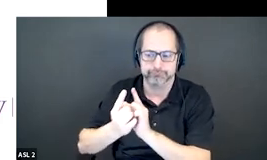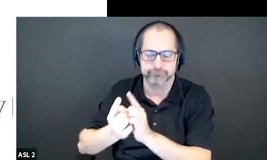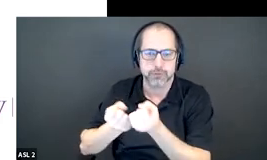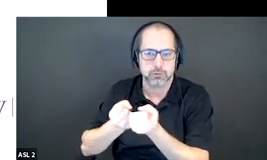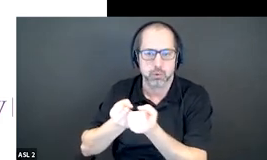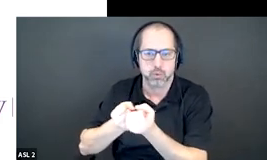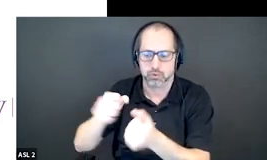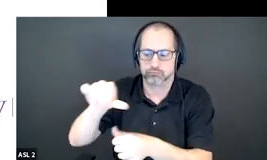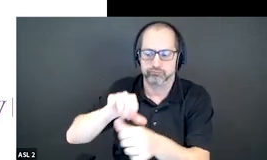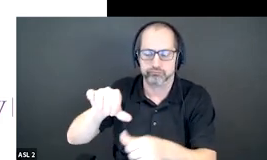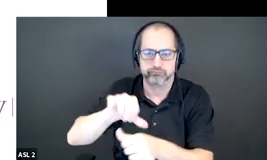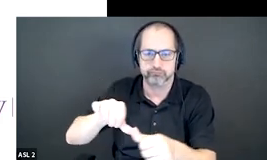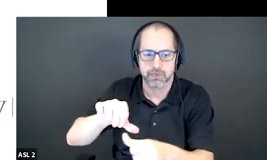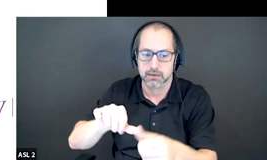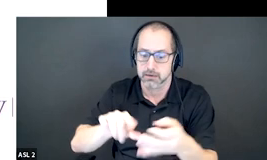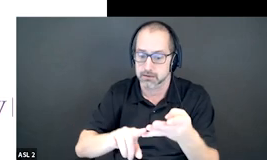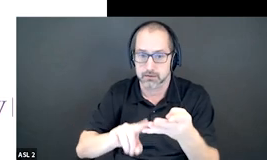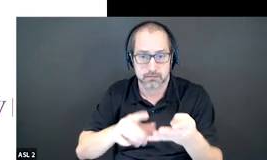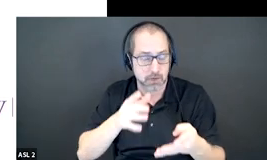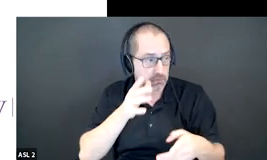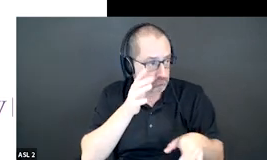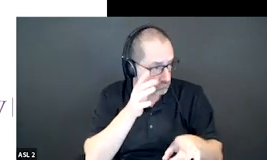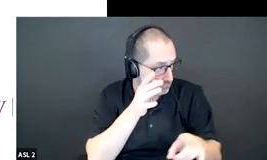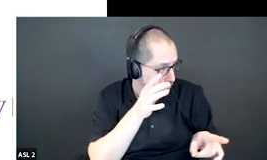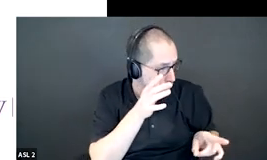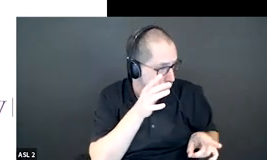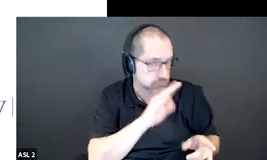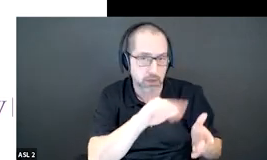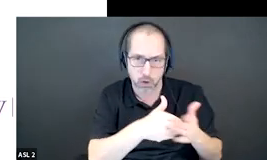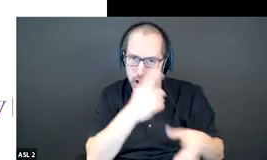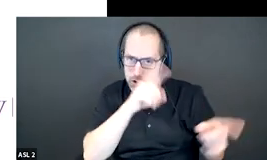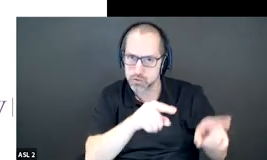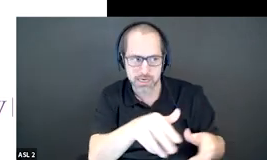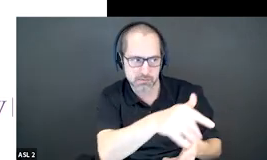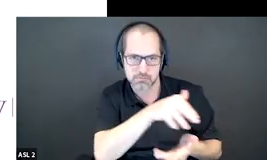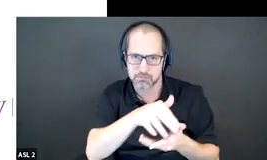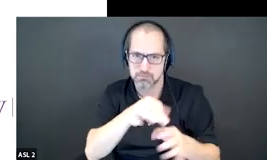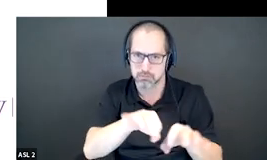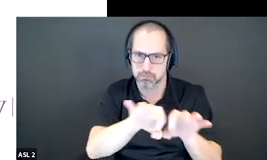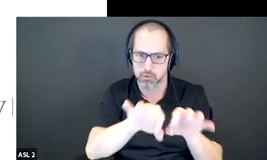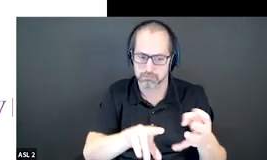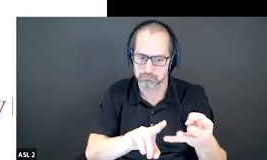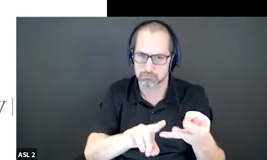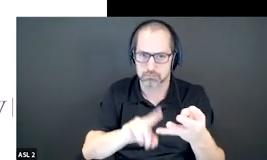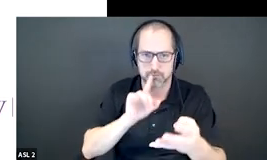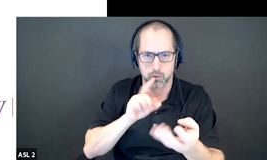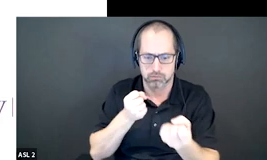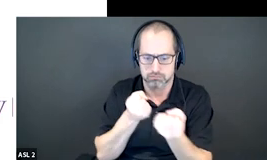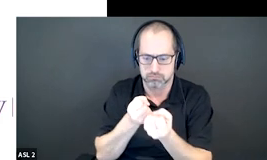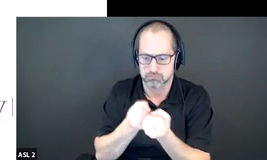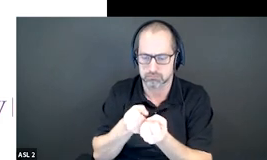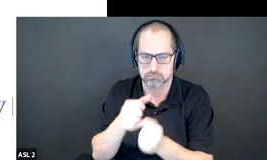came out as something very important that all participants especially um went back to once